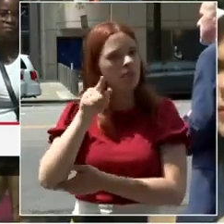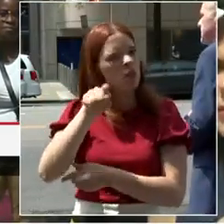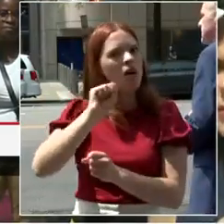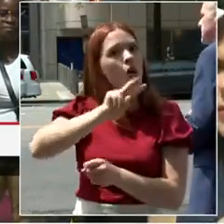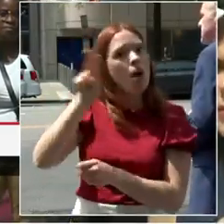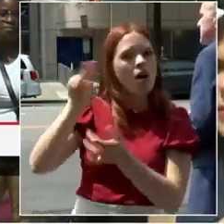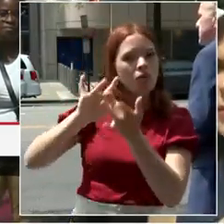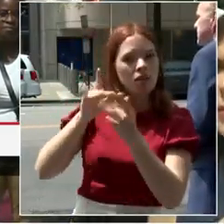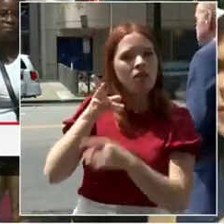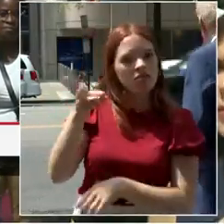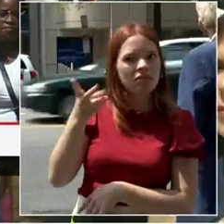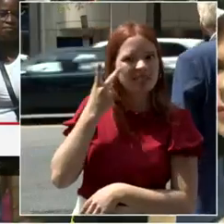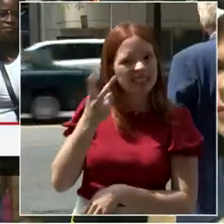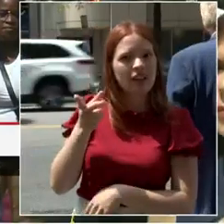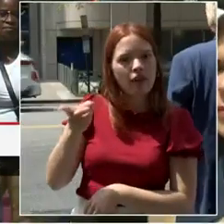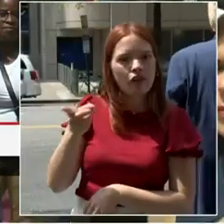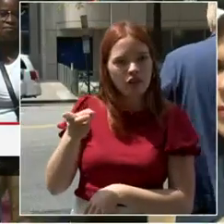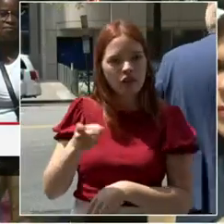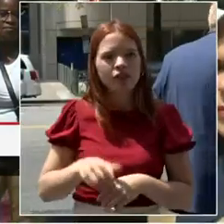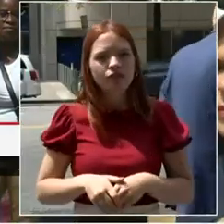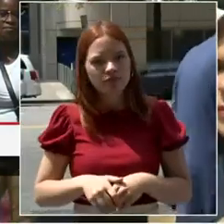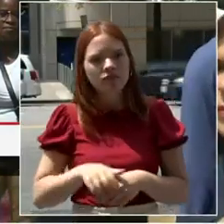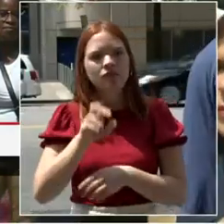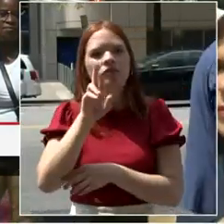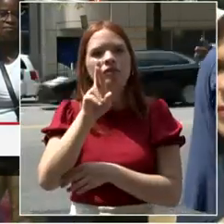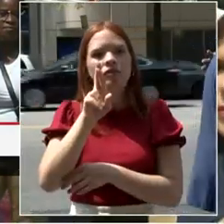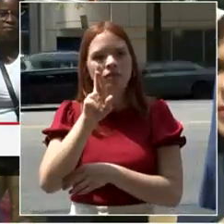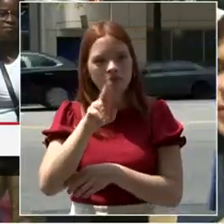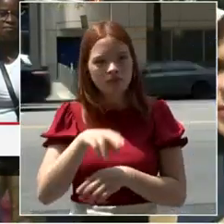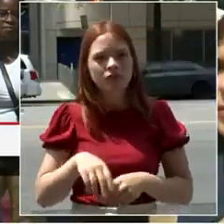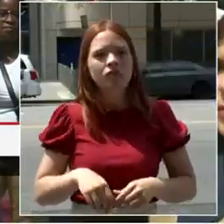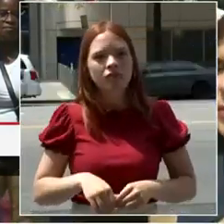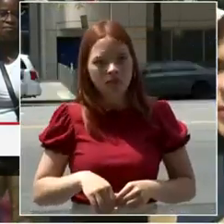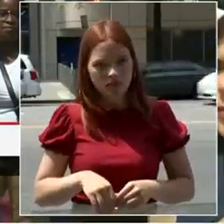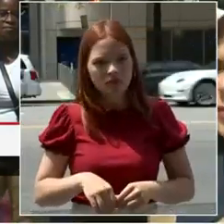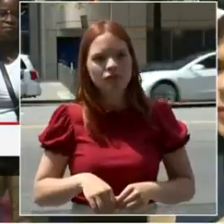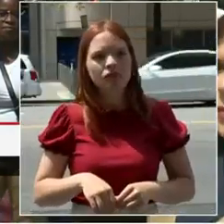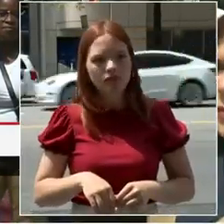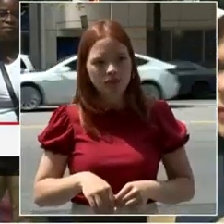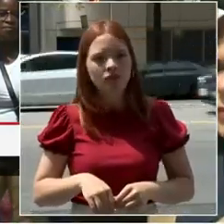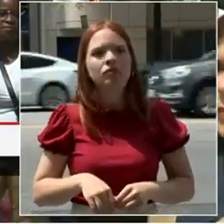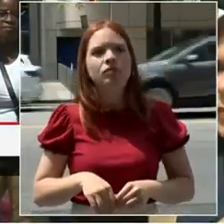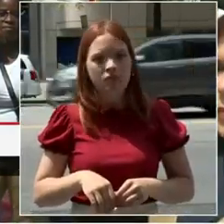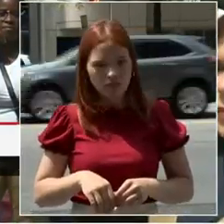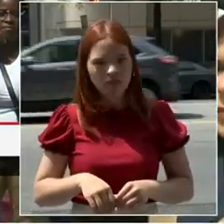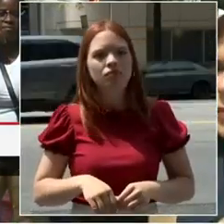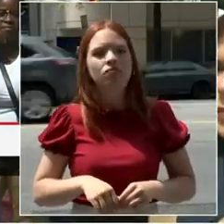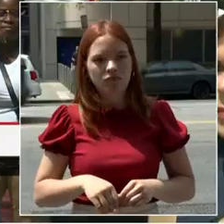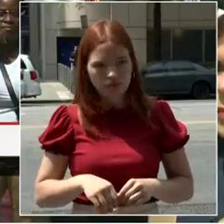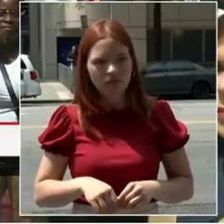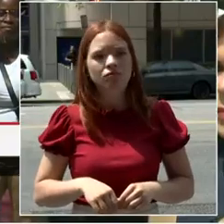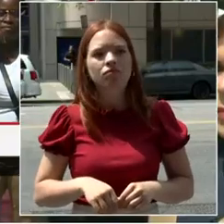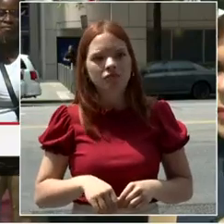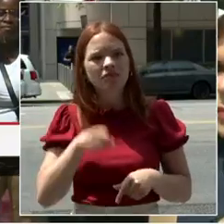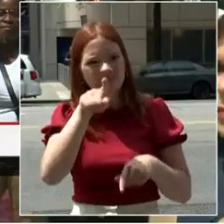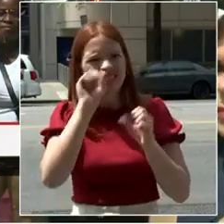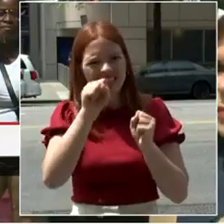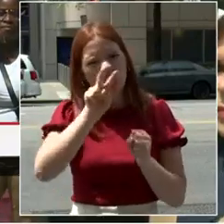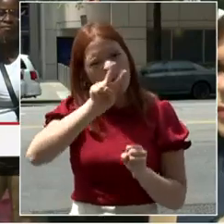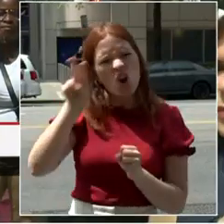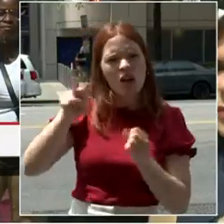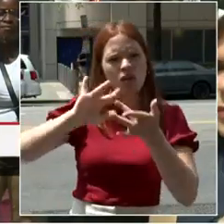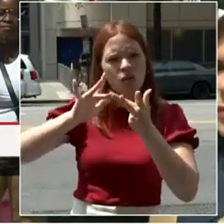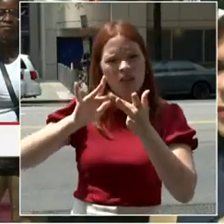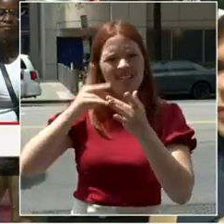interested, please visit reimagineDowntowndc.com and you can subscribe to get updates and alerts and get more information about this